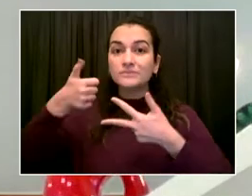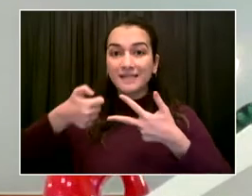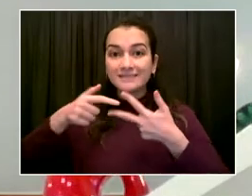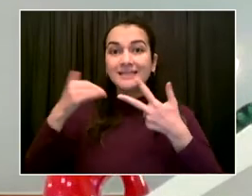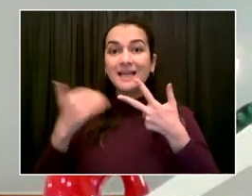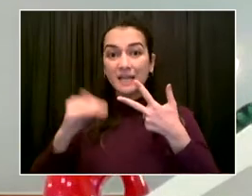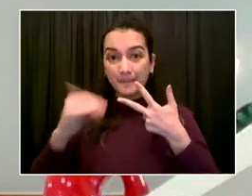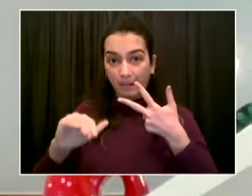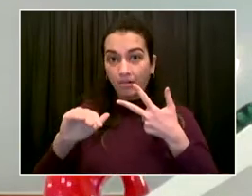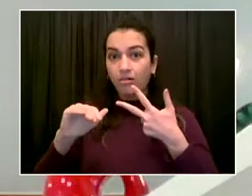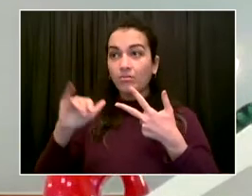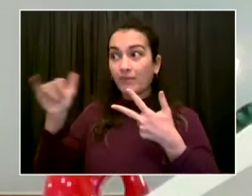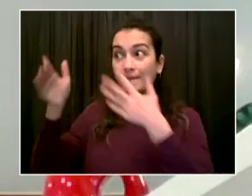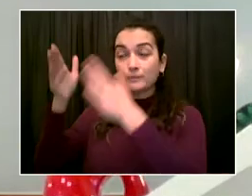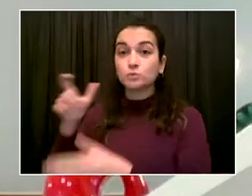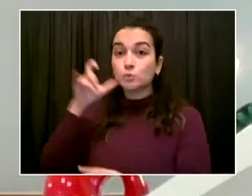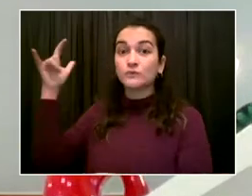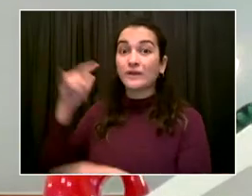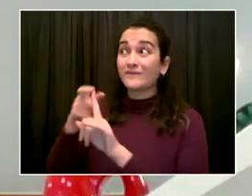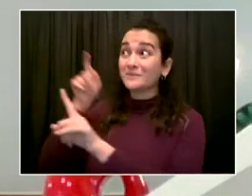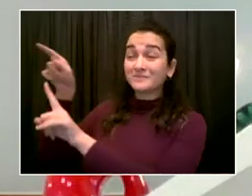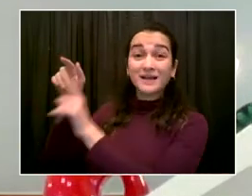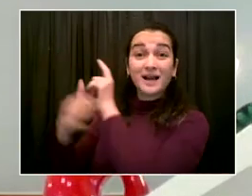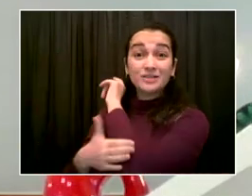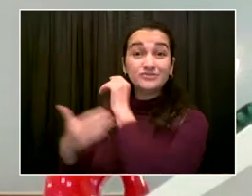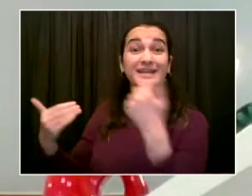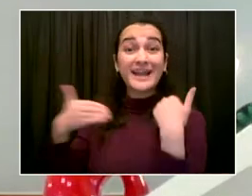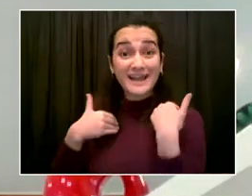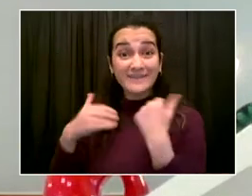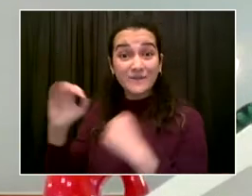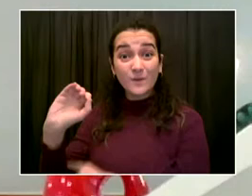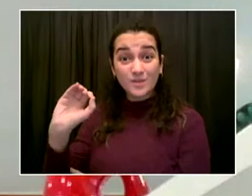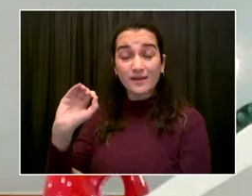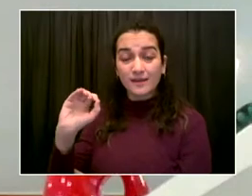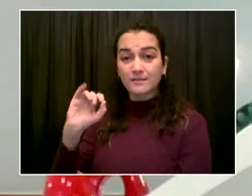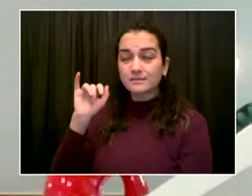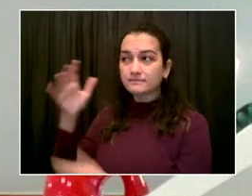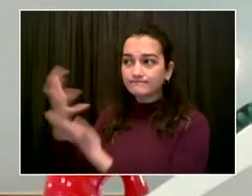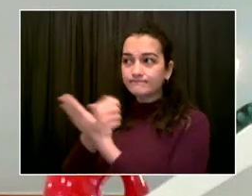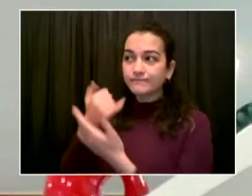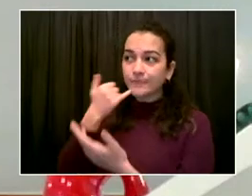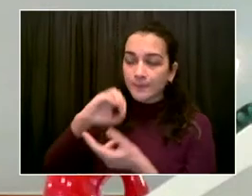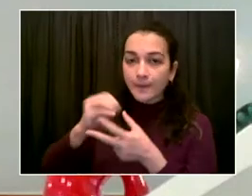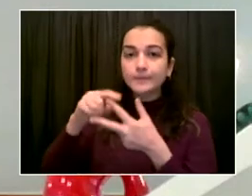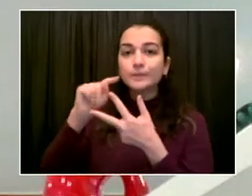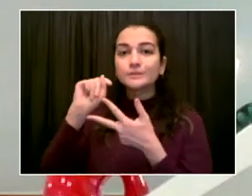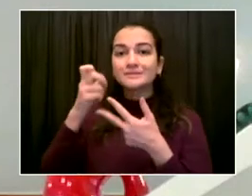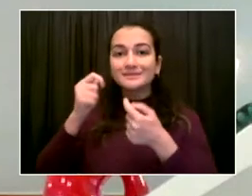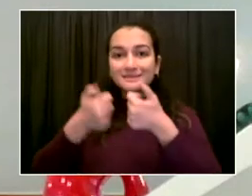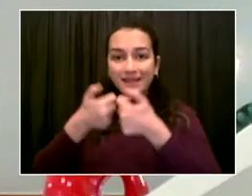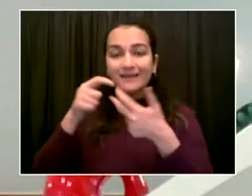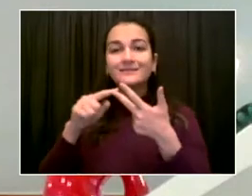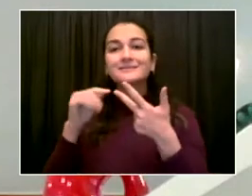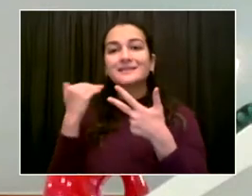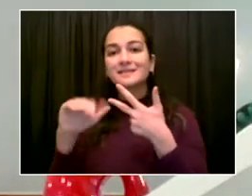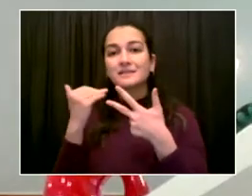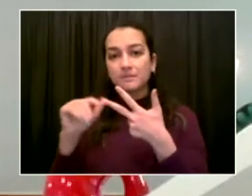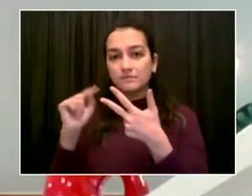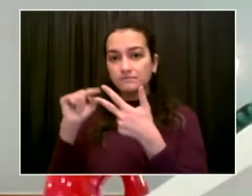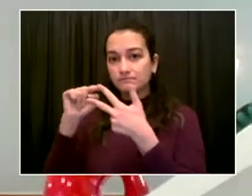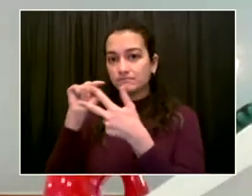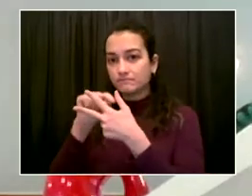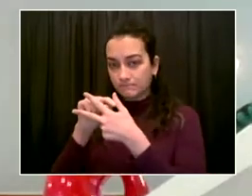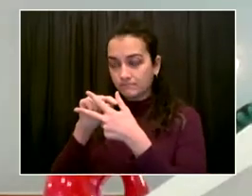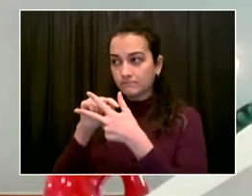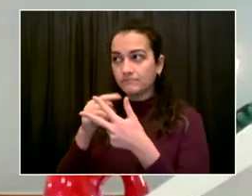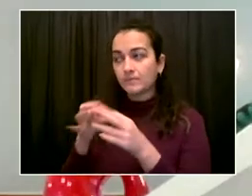vaccinated or unvaccinated, we want you to get tested when you when you come back to our city. And that's the best way to keep our city safe. We're clear that if you're